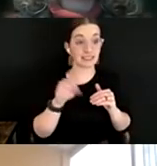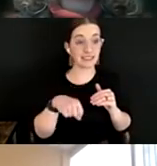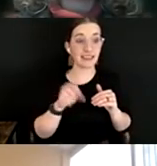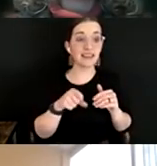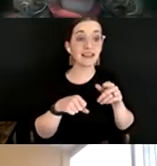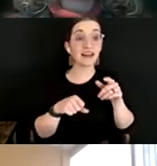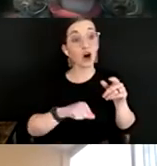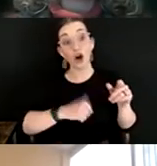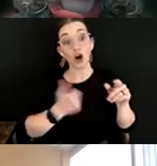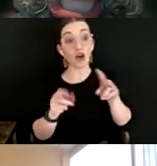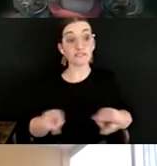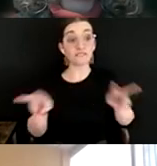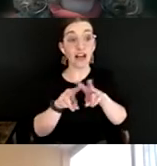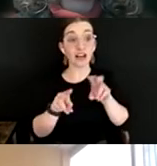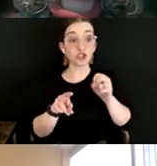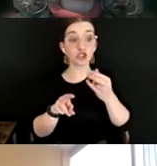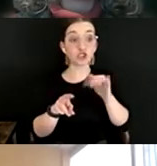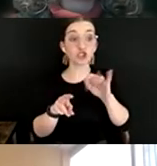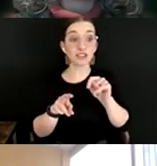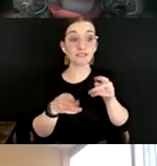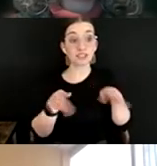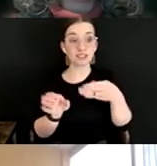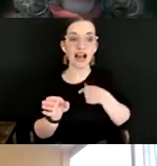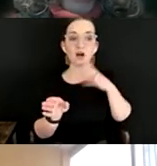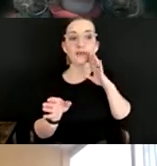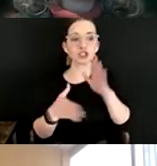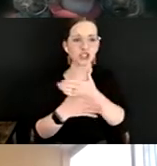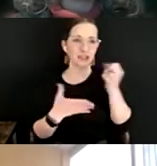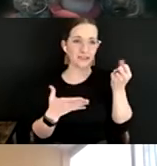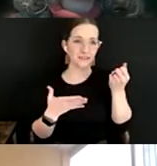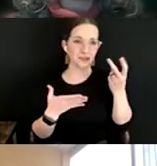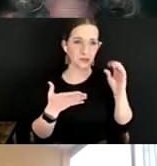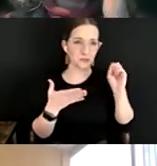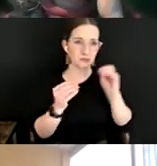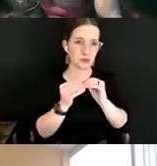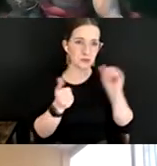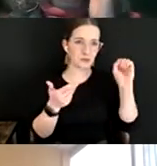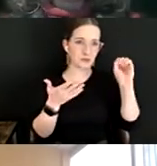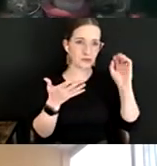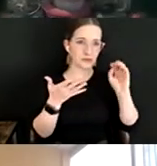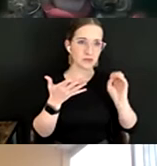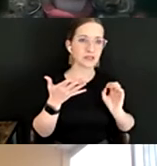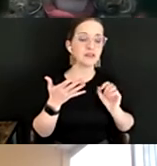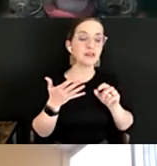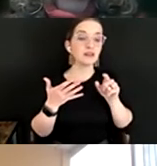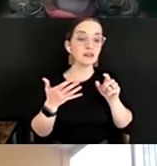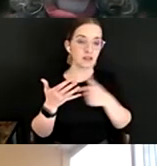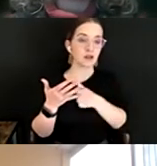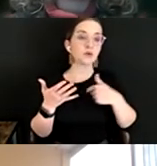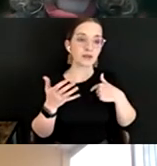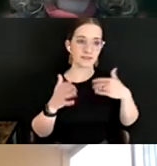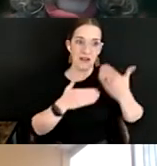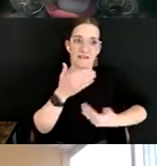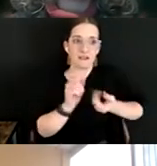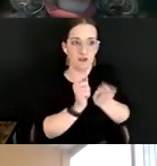other value shifts, I'll just share a couple more. There's certainly been a shift as we've evolved with our staffing to